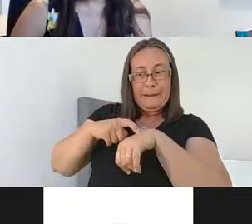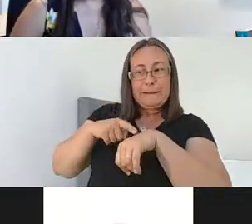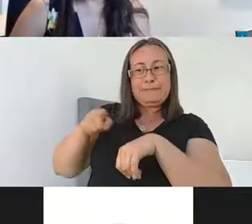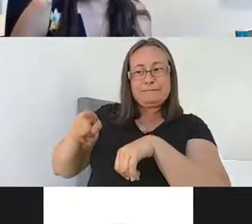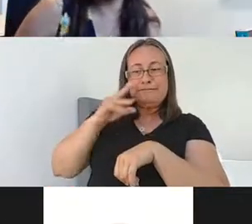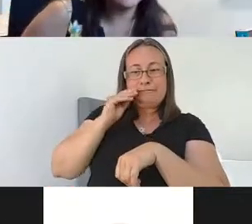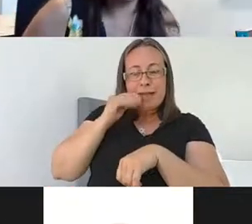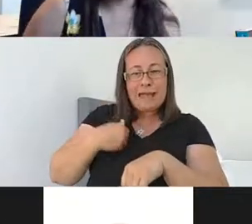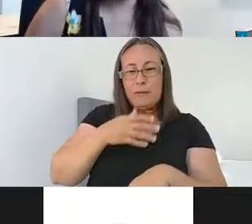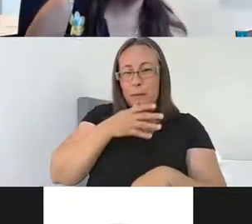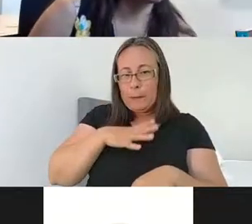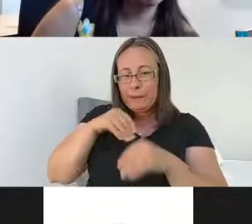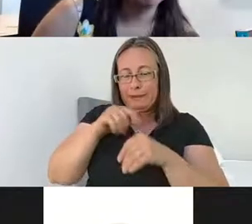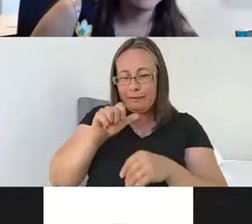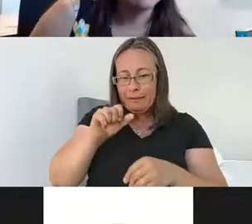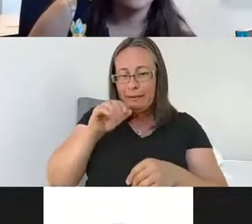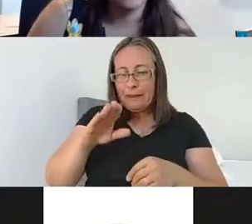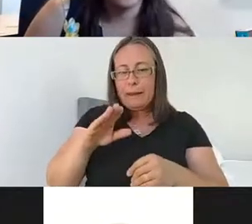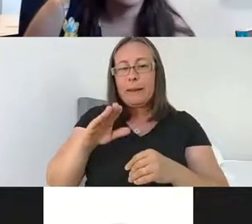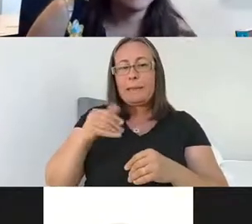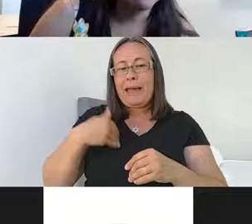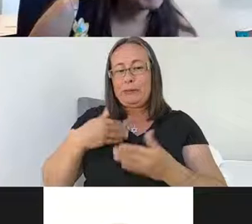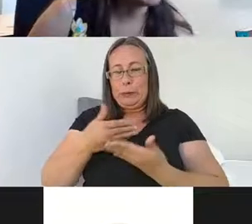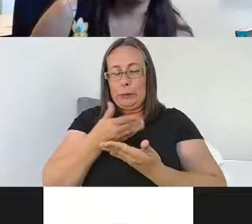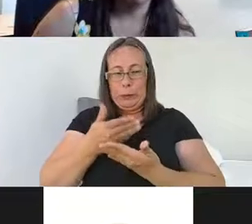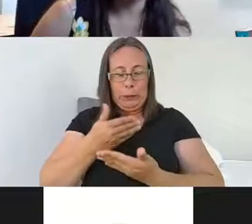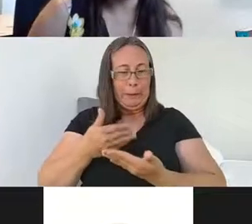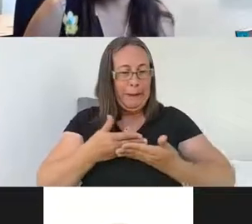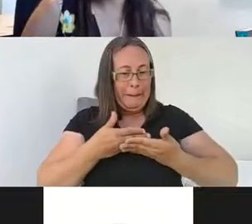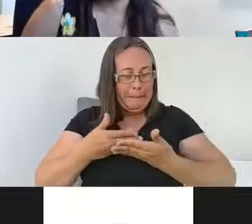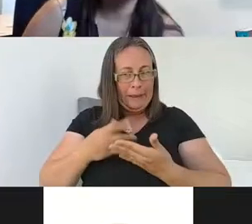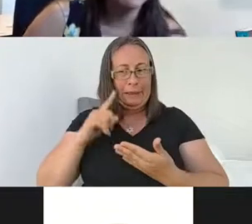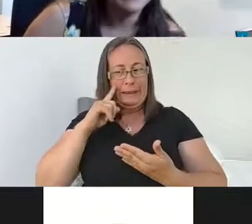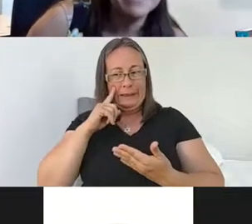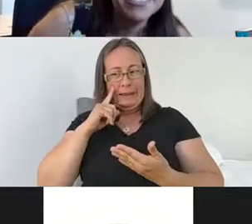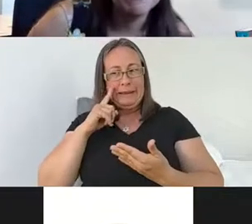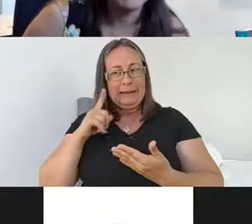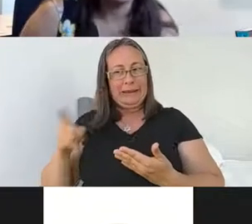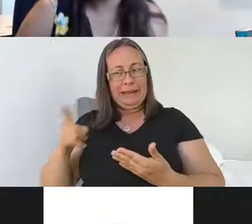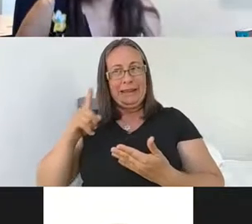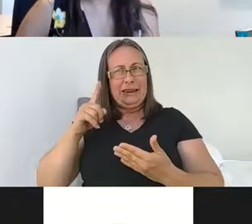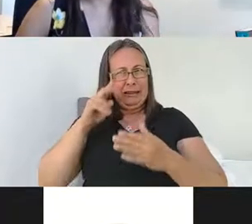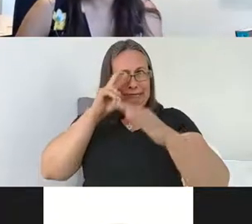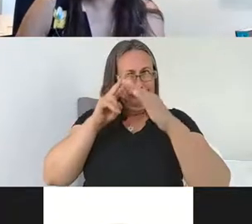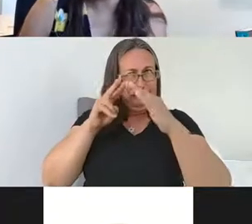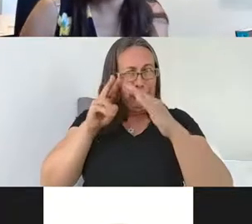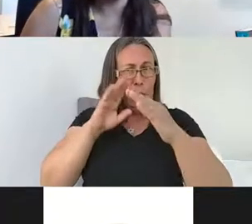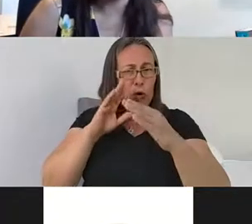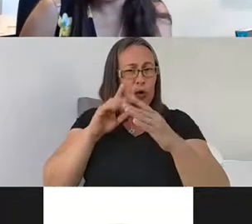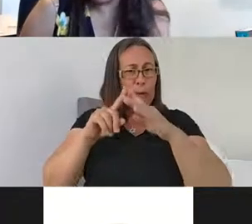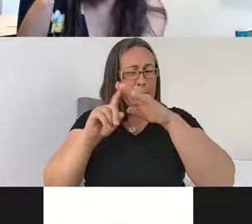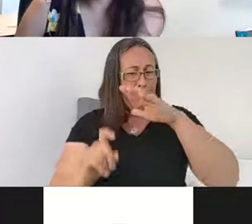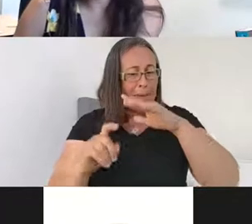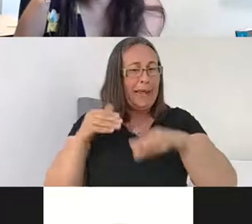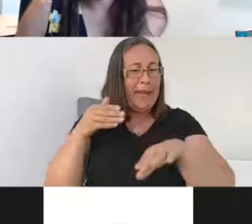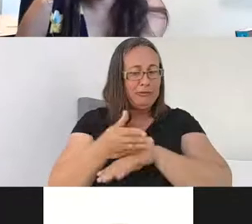some challenges in terms of how the, I think he thought I was maybe going to fall off the planet and research after I had my